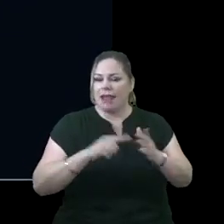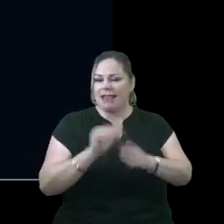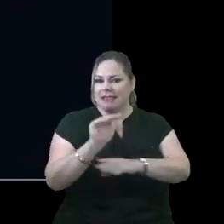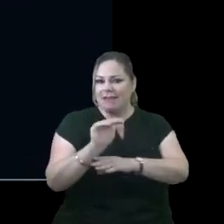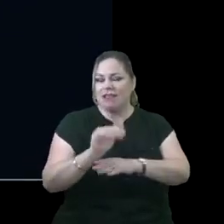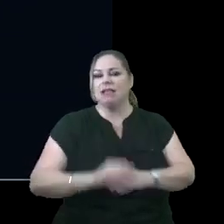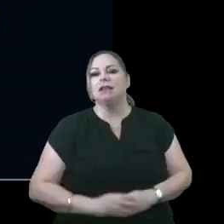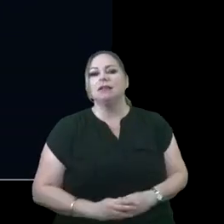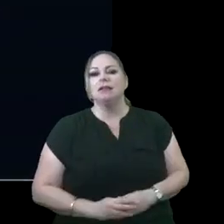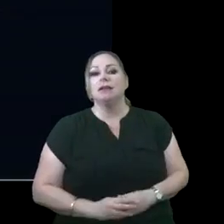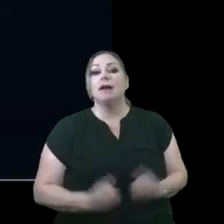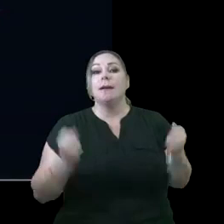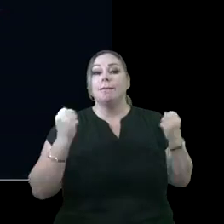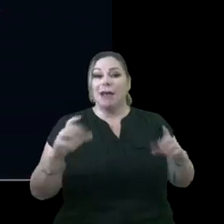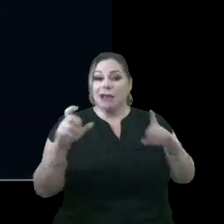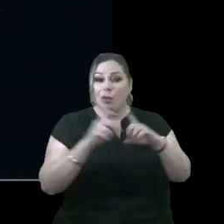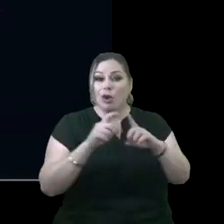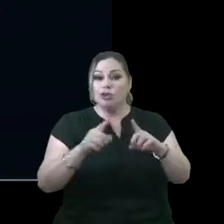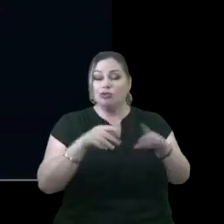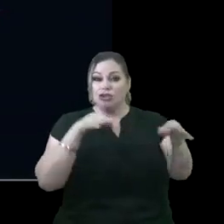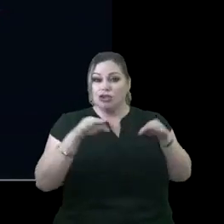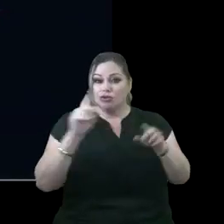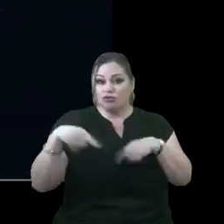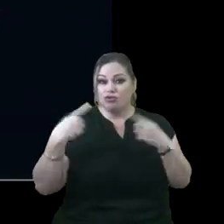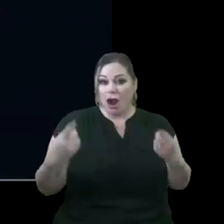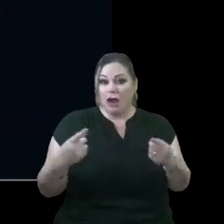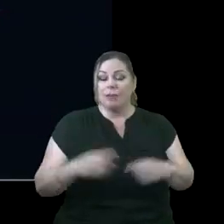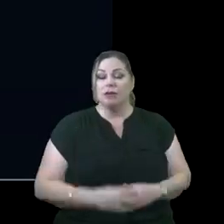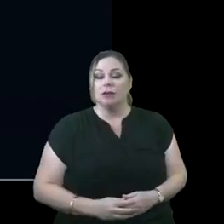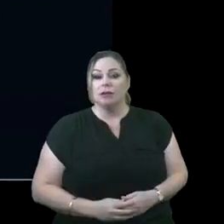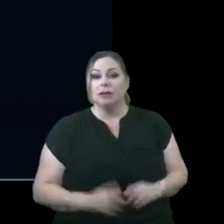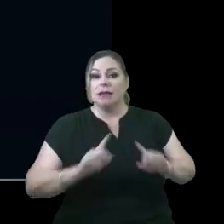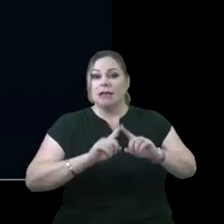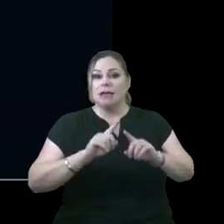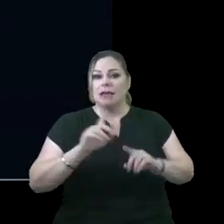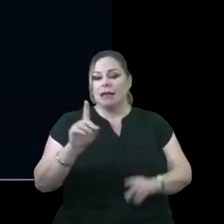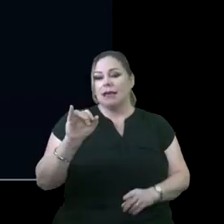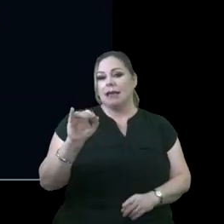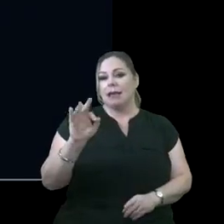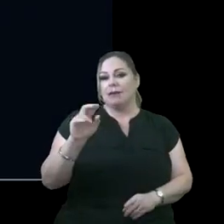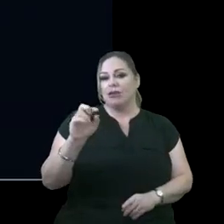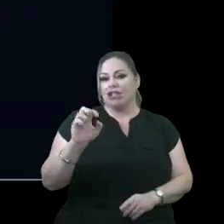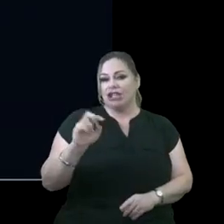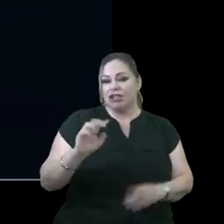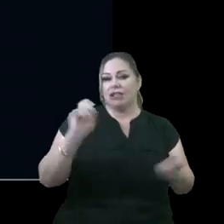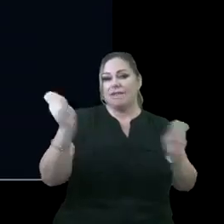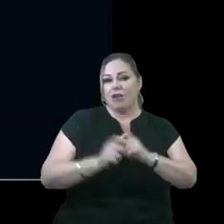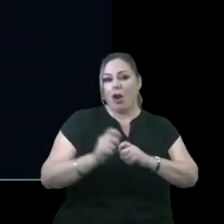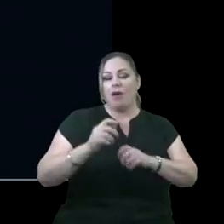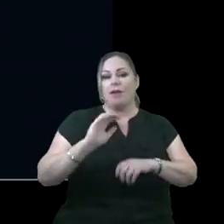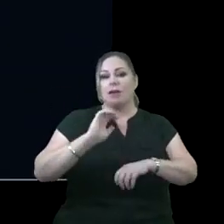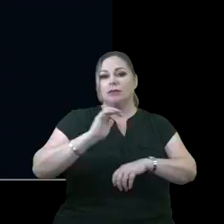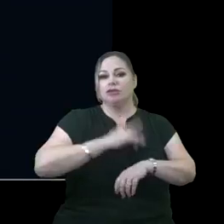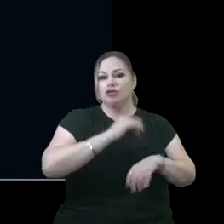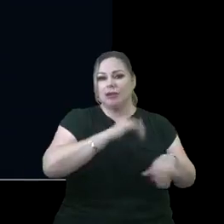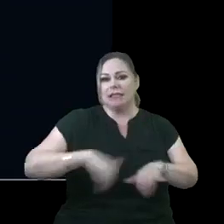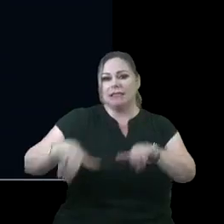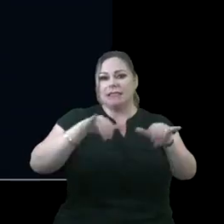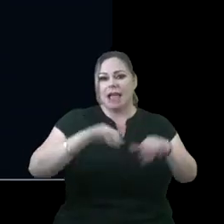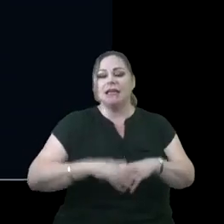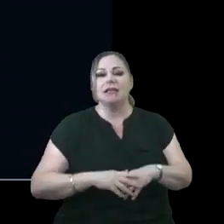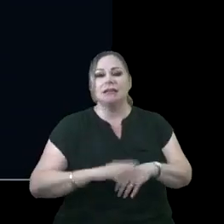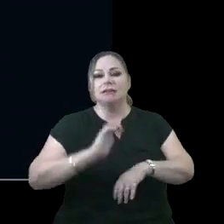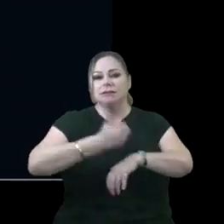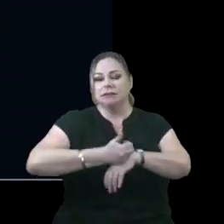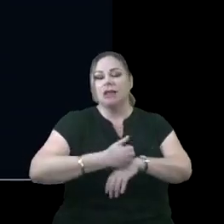evening. But many of the words that you have described here, new ways, differentiation, evolve, trend setting, global practices and